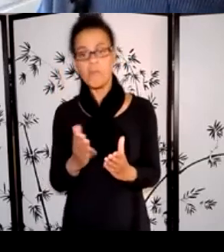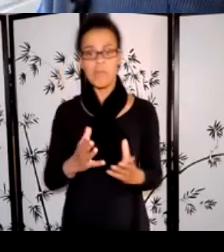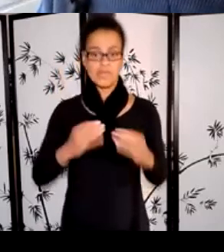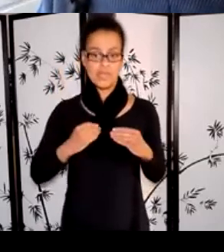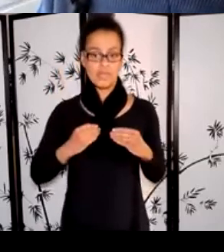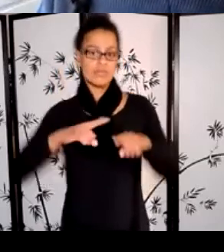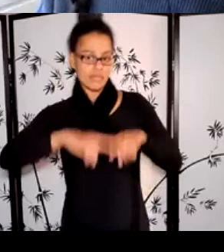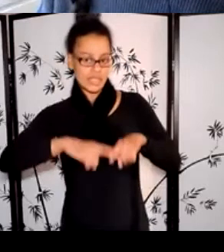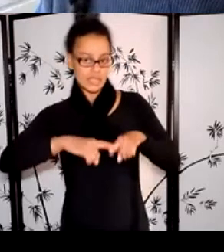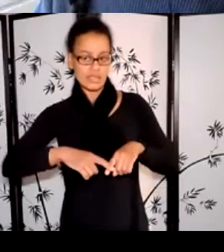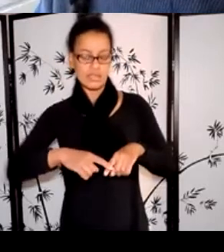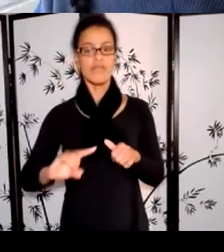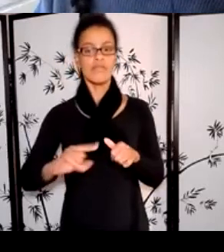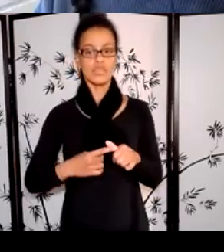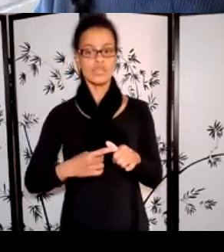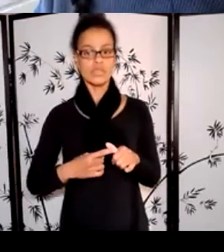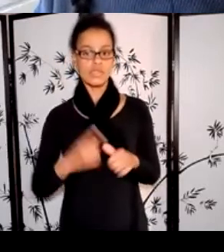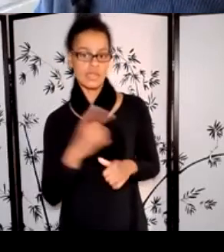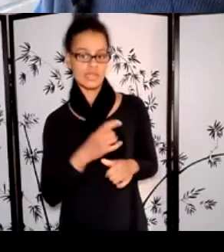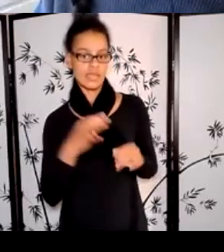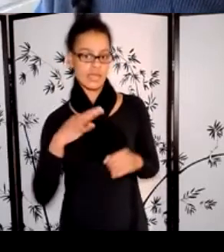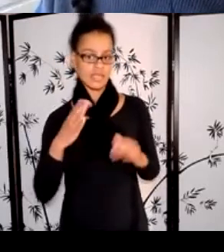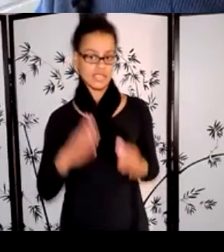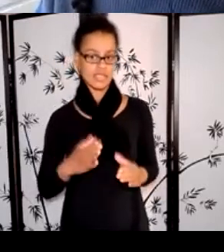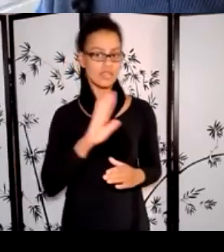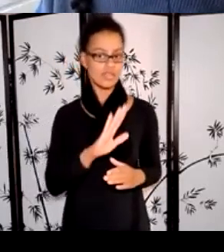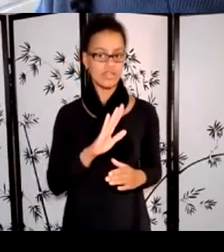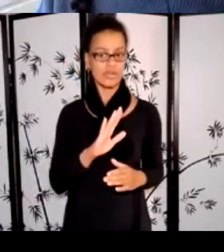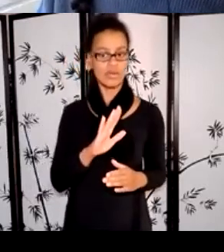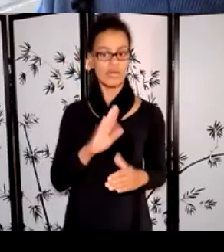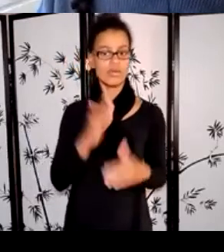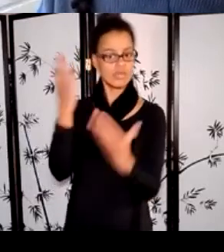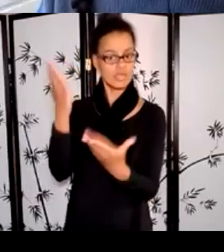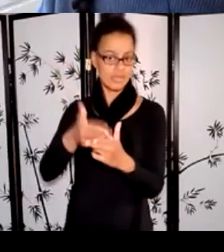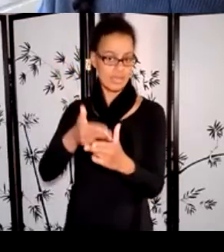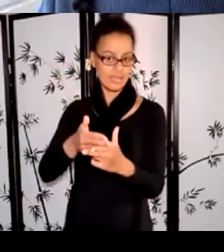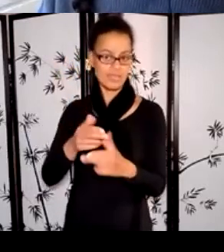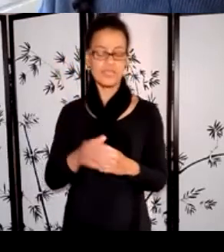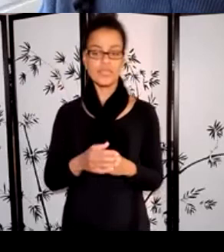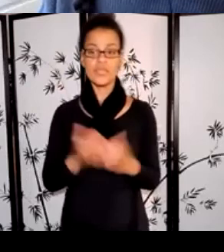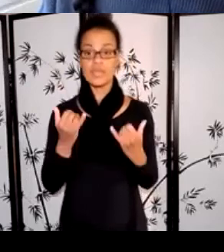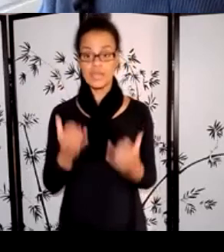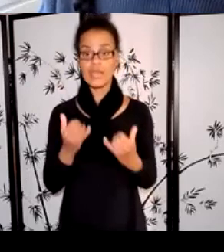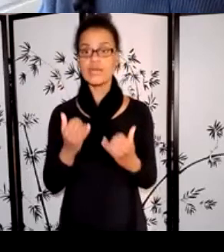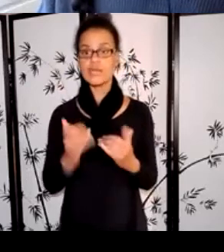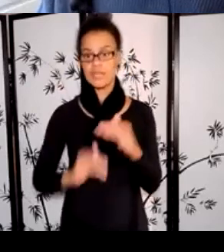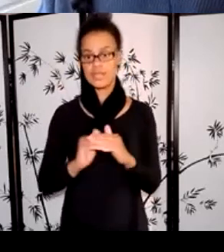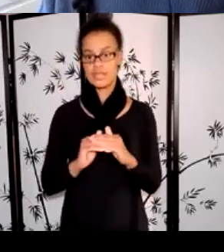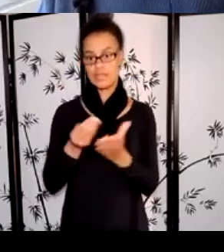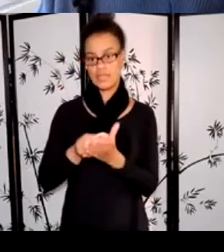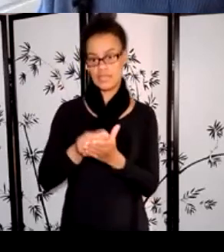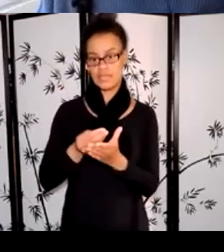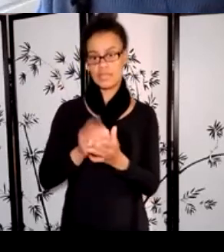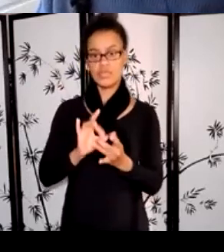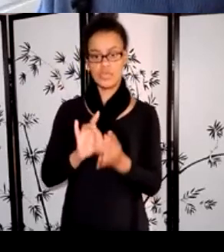that choice. CADA has outlined the maximum amounts that we are currently able to provide based on the program, and